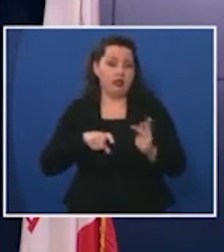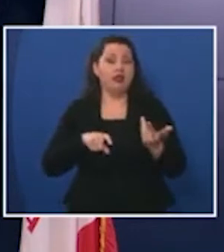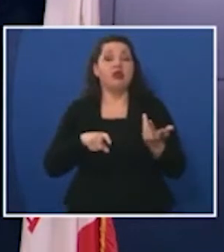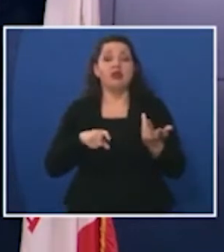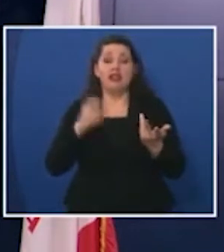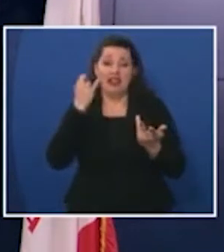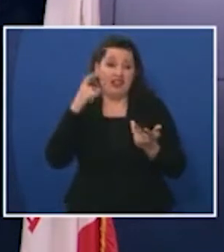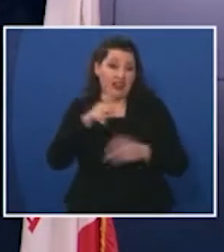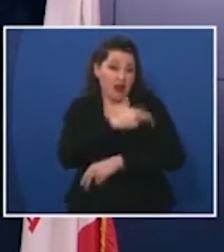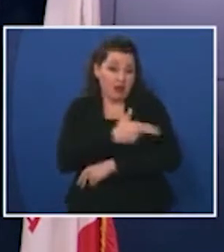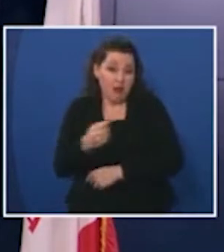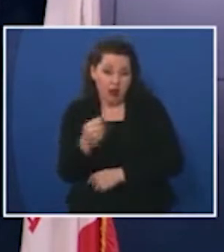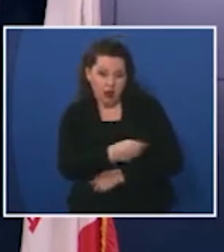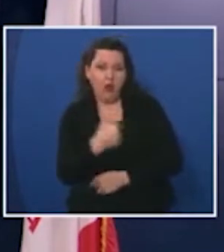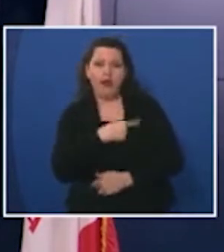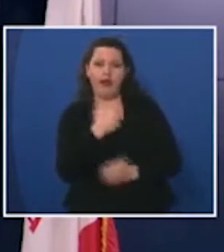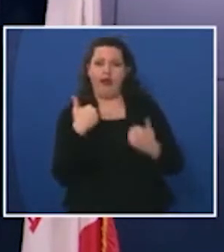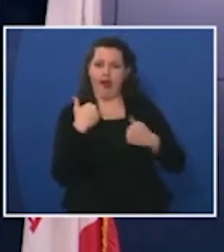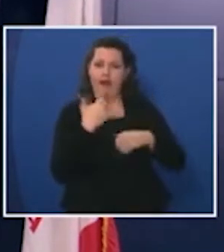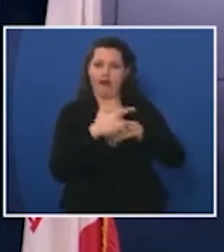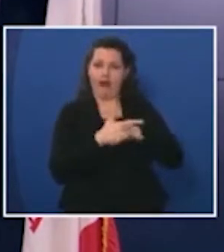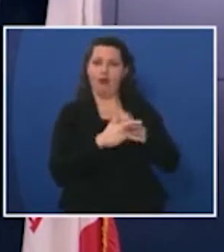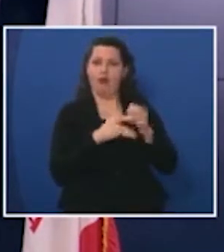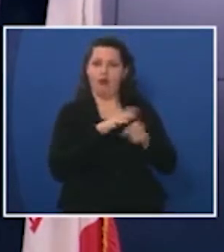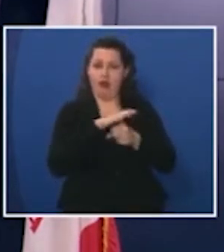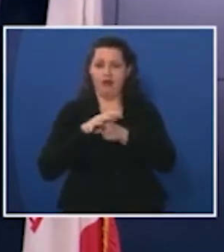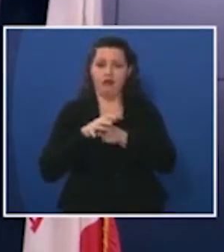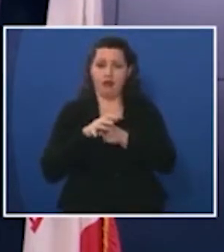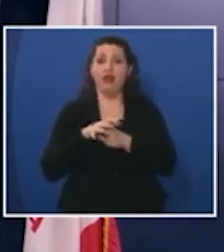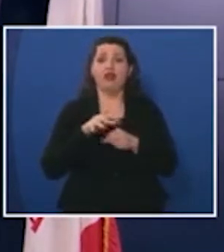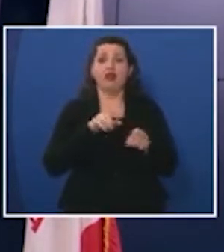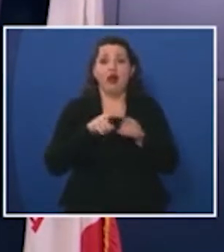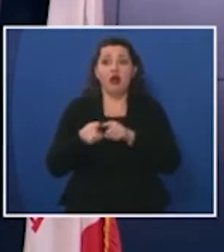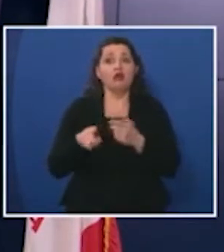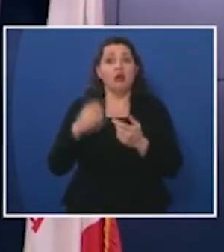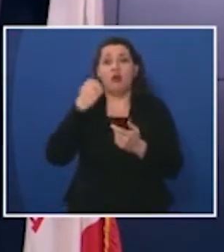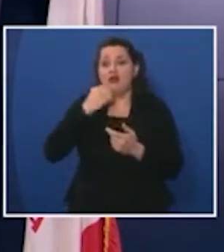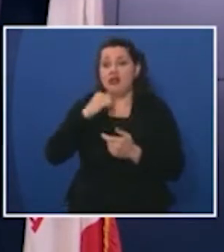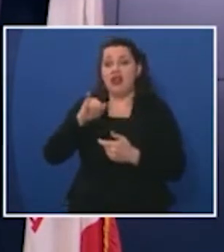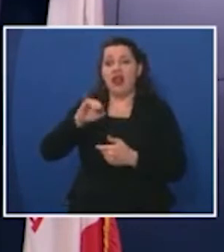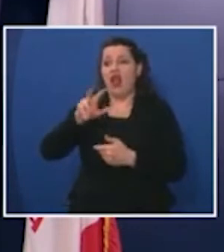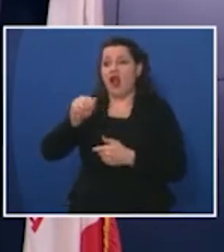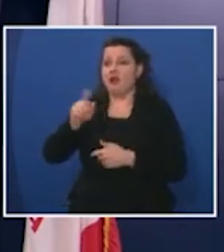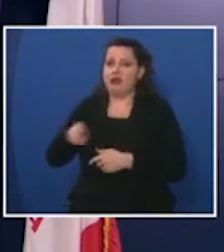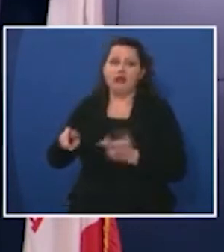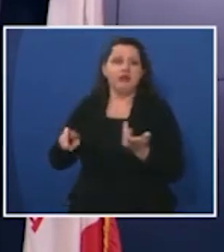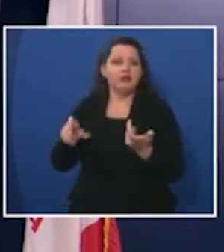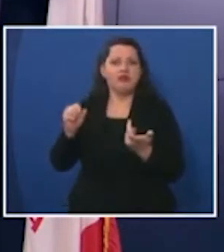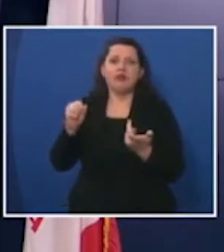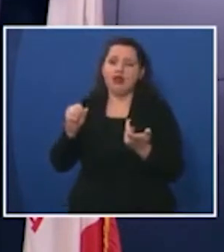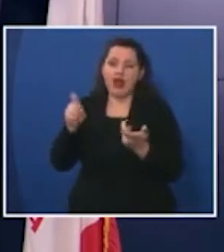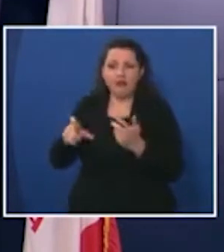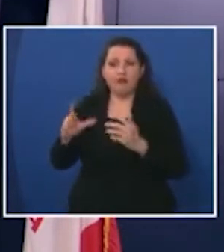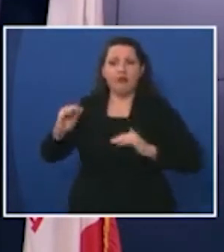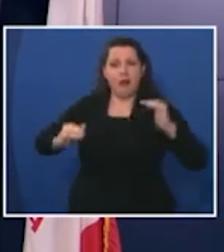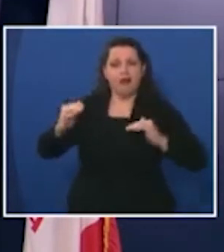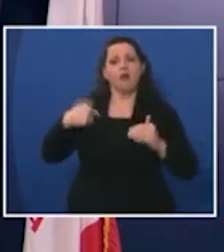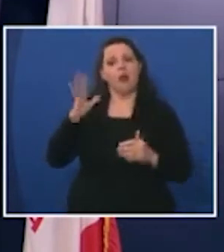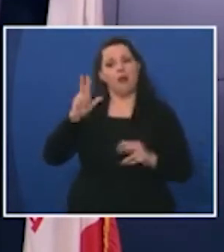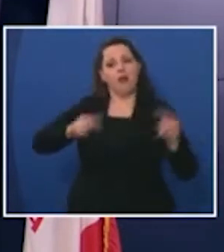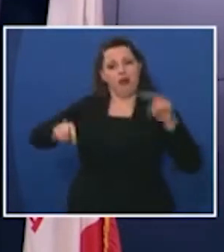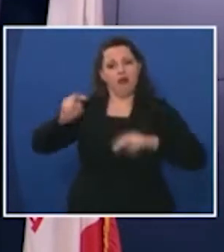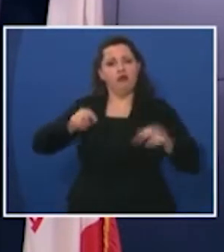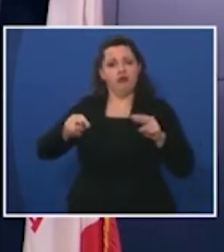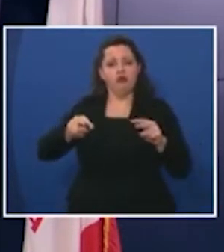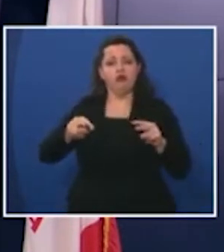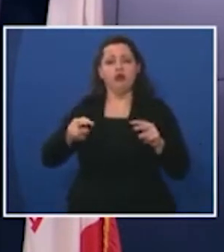as well as taking care of Iowans needs on a daily basis so we'll continue to monitor that and you